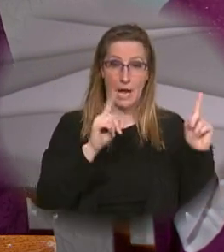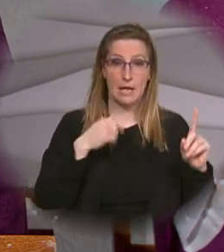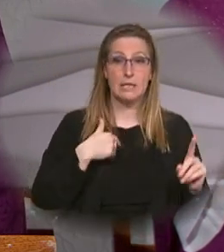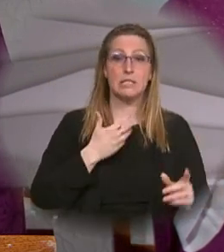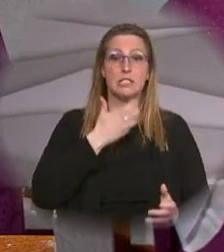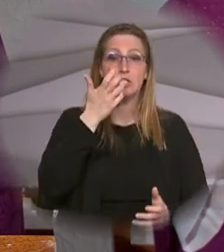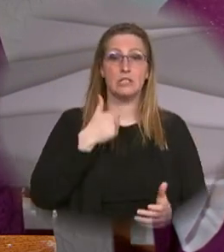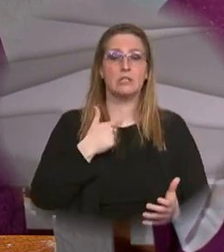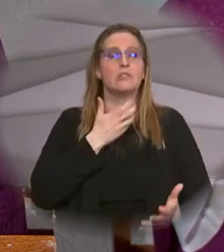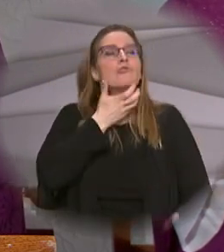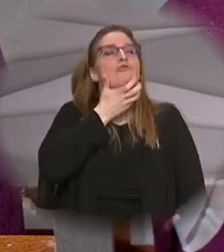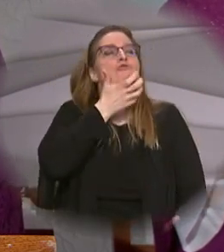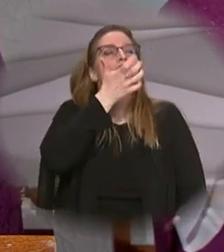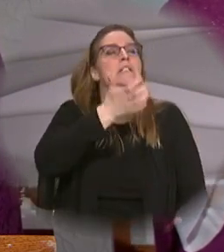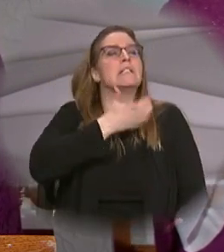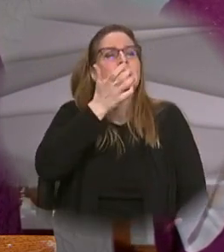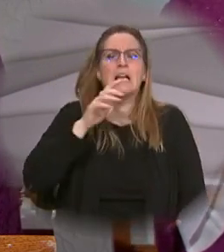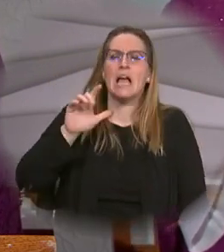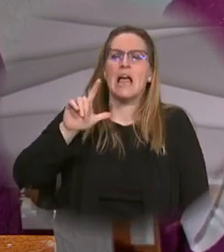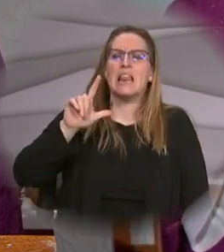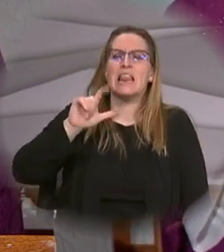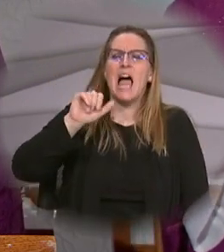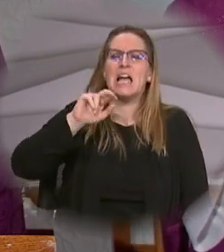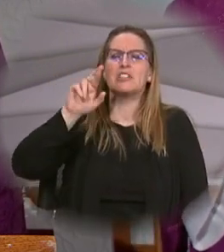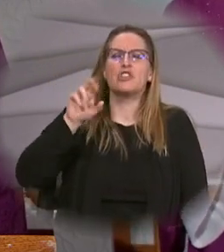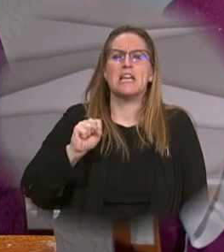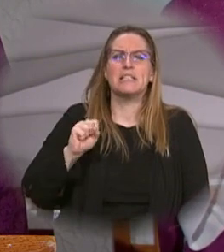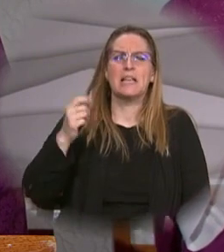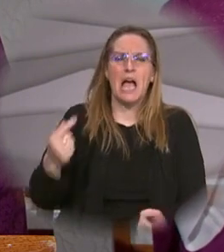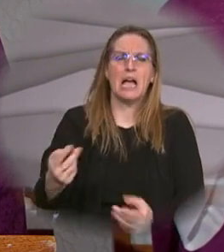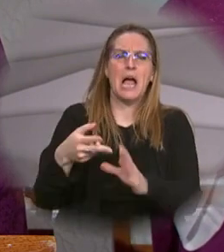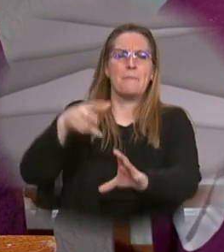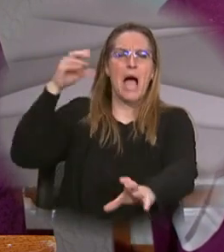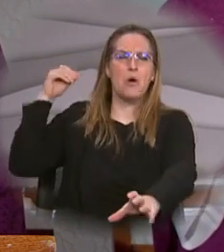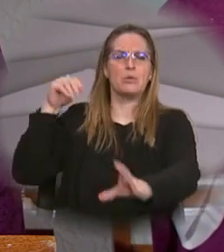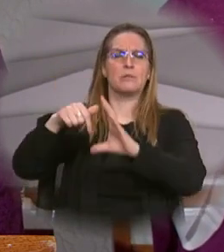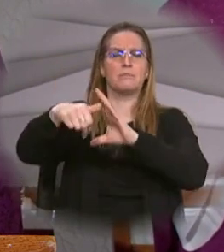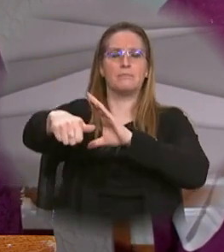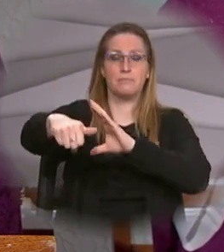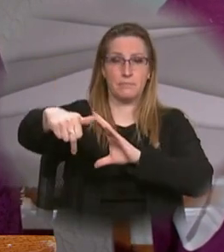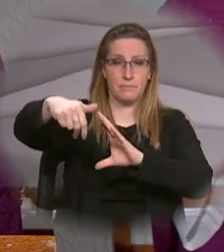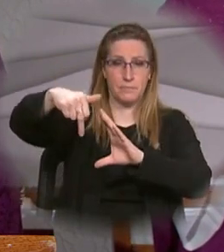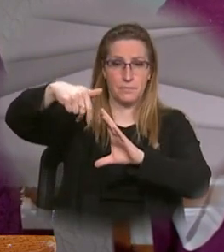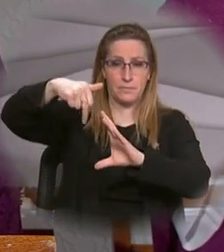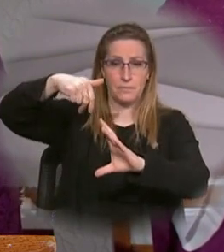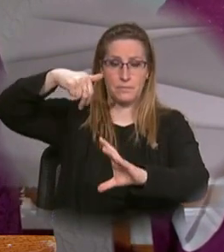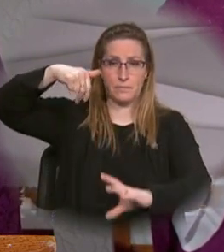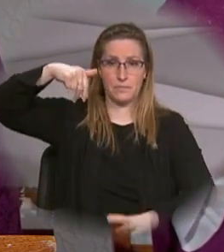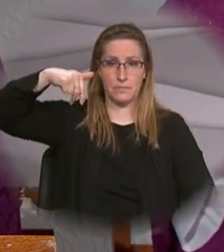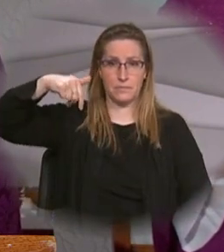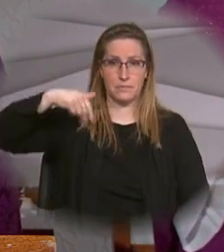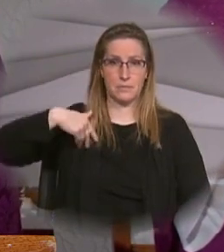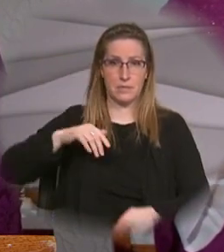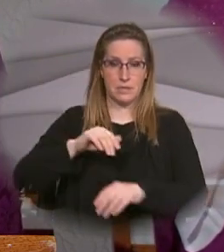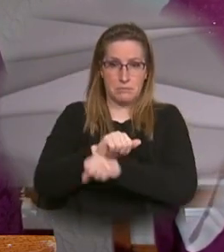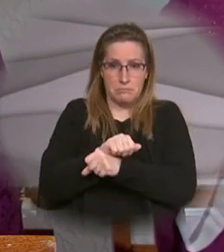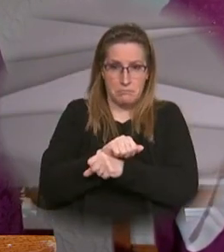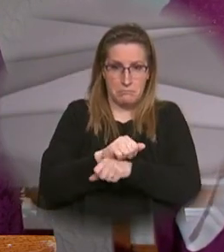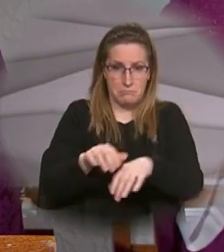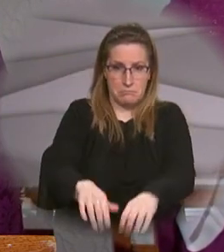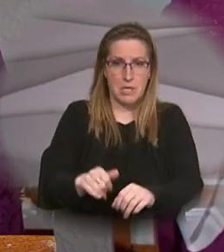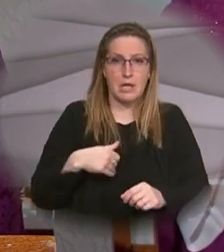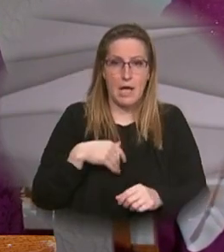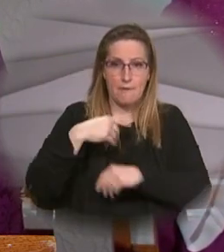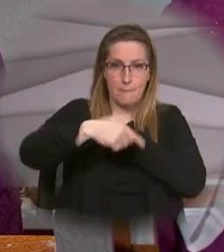cried out in a loud voice Lazarus come out the dead man came out tied hand and foot with